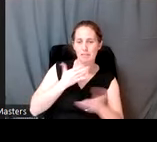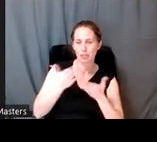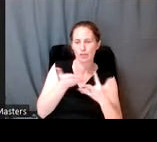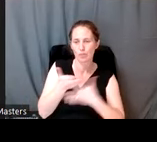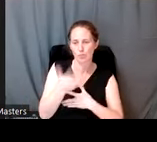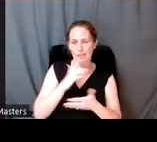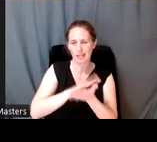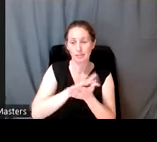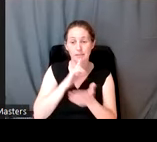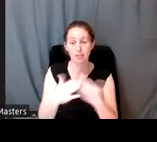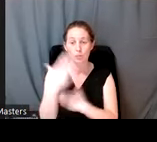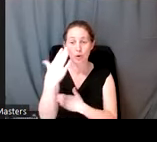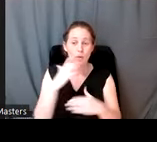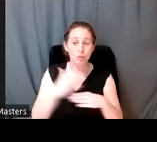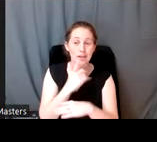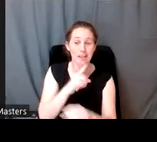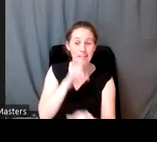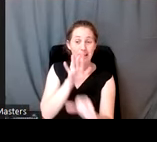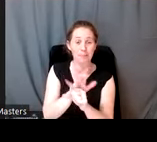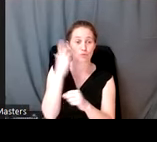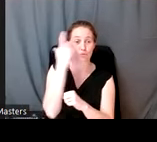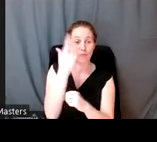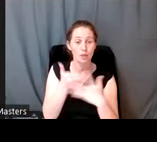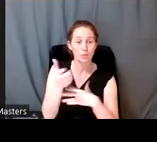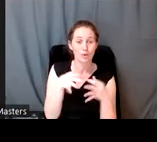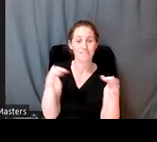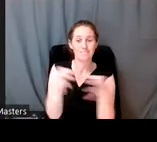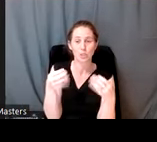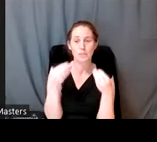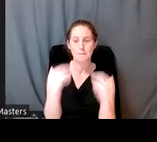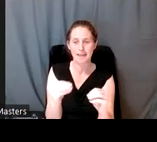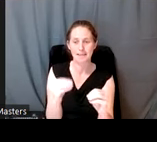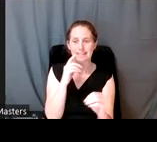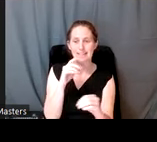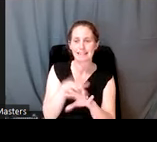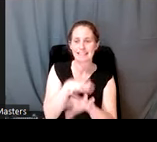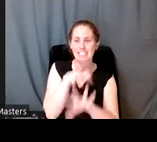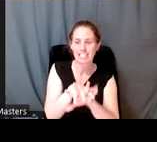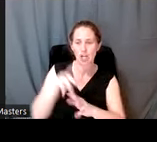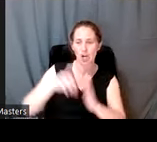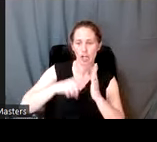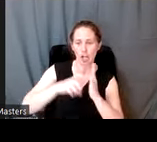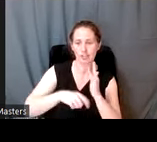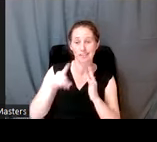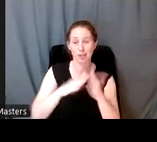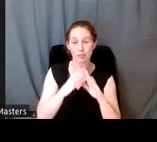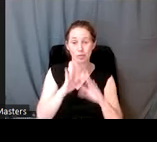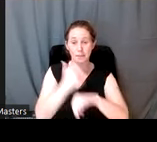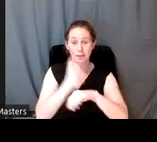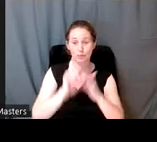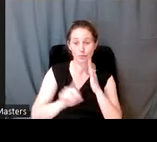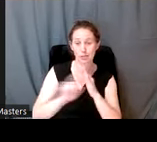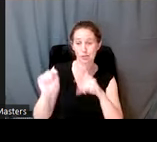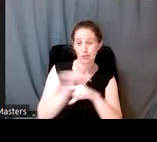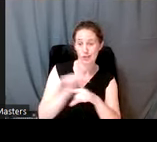this morning, I want to share how this commitment is realized through field methods in Indigenous archaeology, the community-based research and